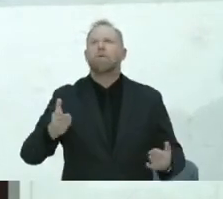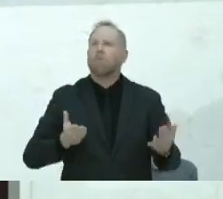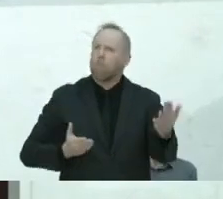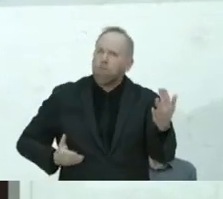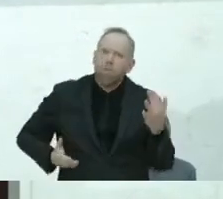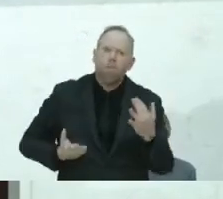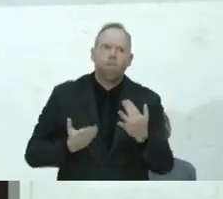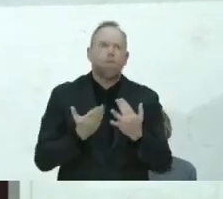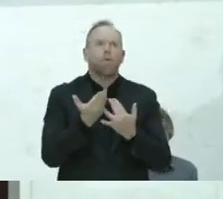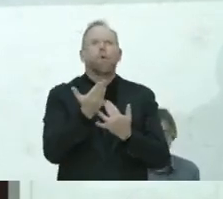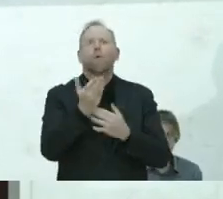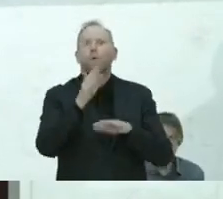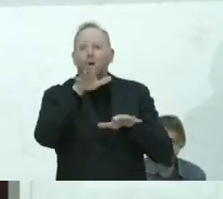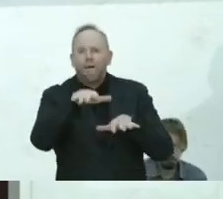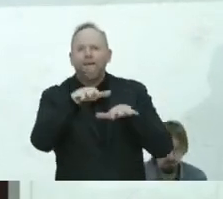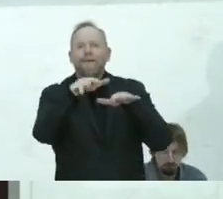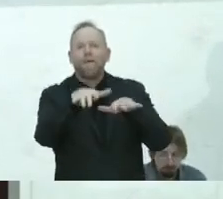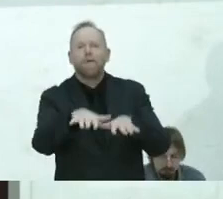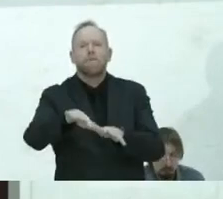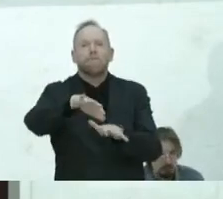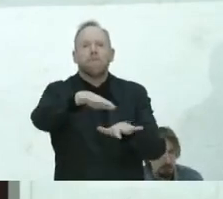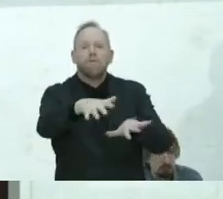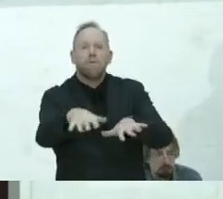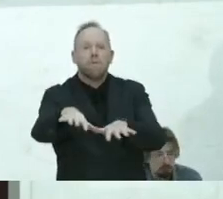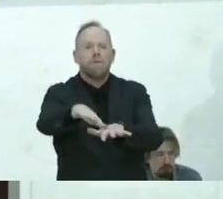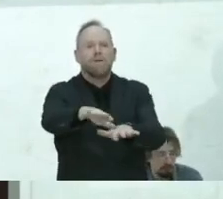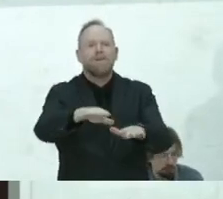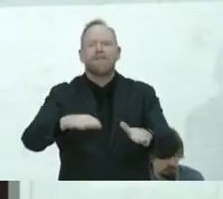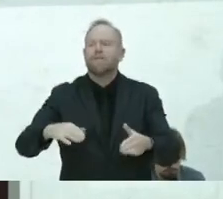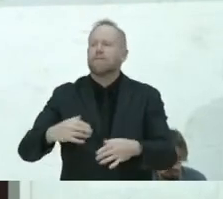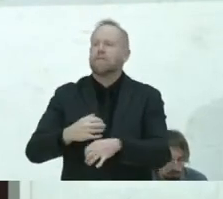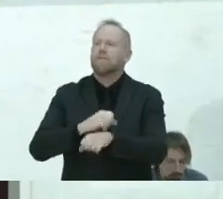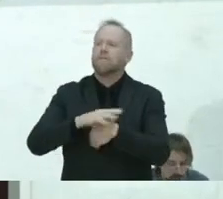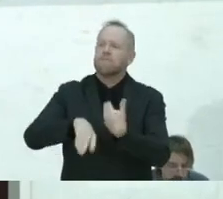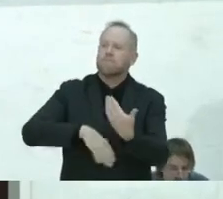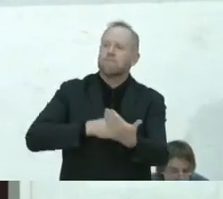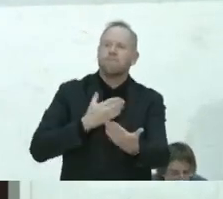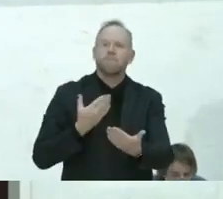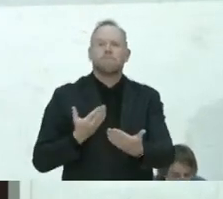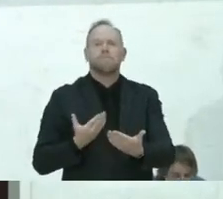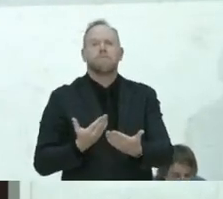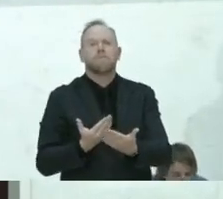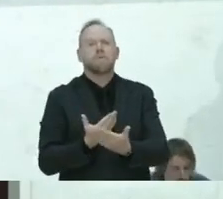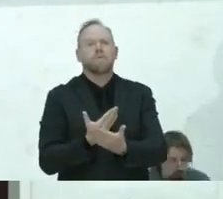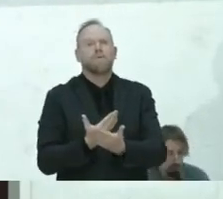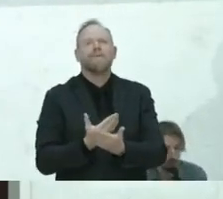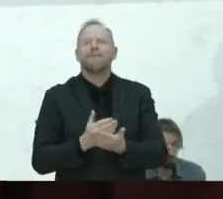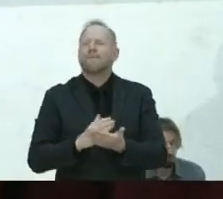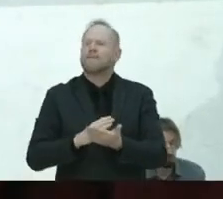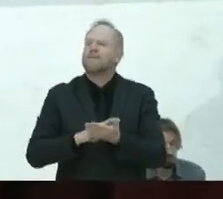sea makes it all clean